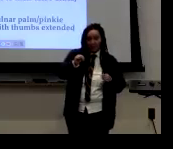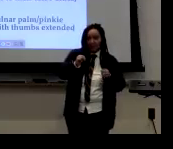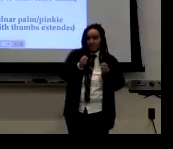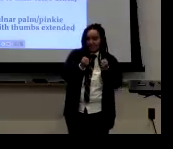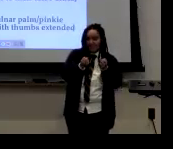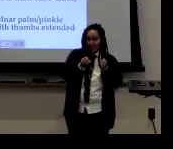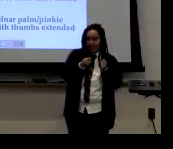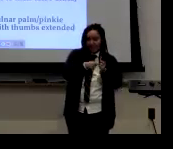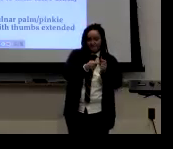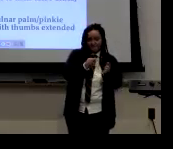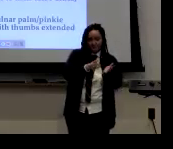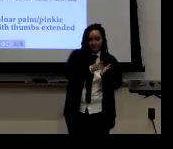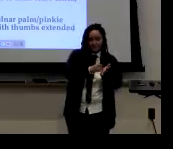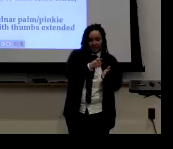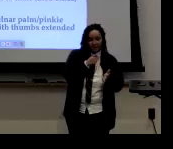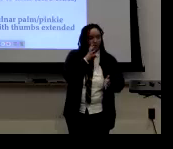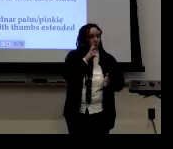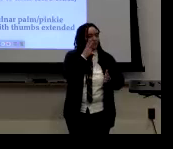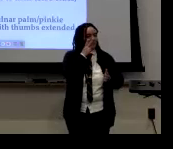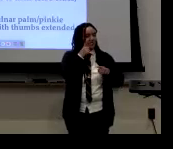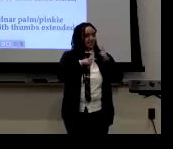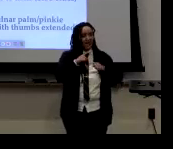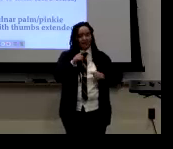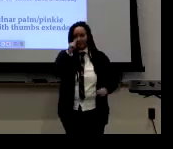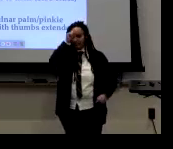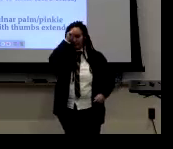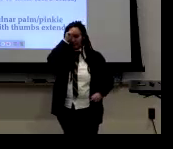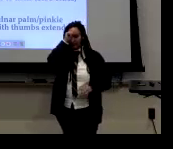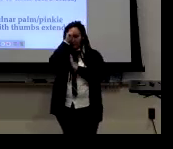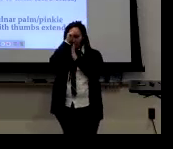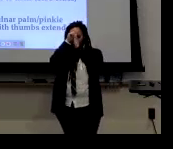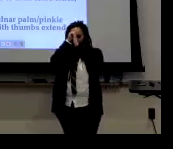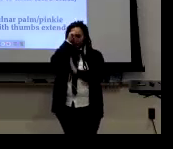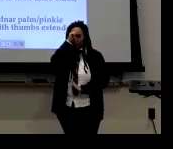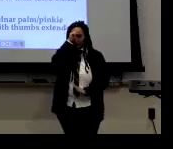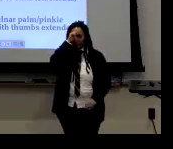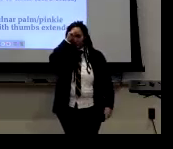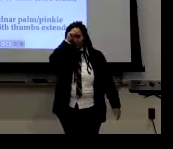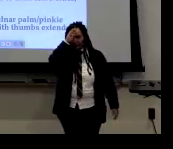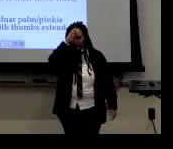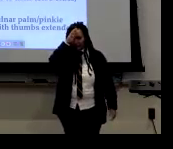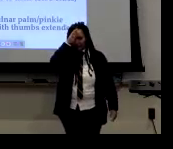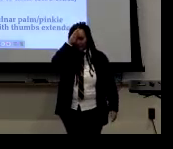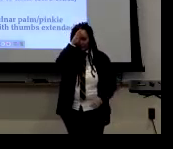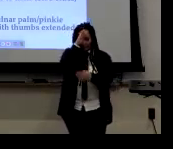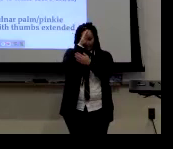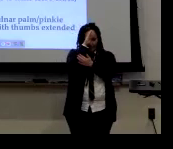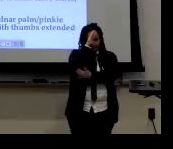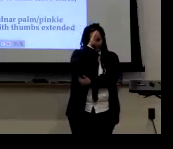If you look at from the citation form of a sign in the dictionary, you will see the sign produced like this.